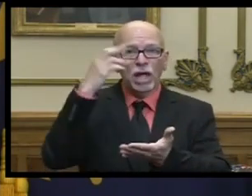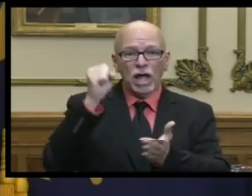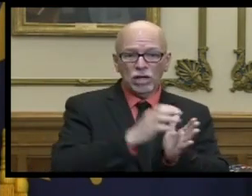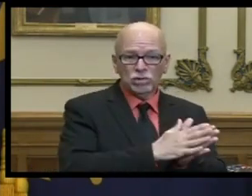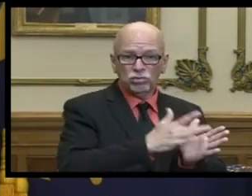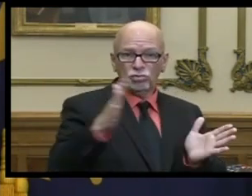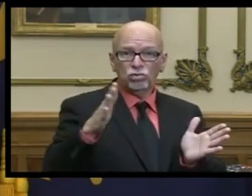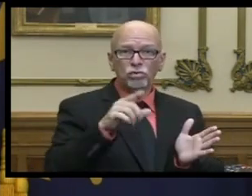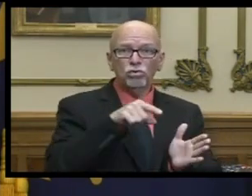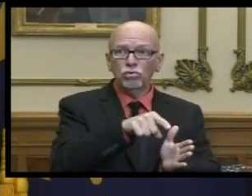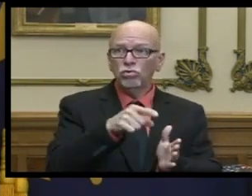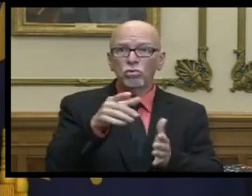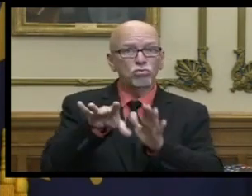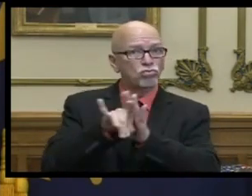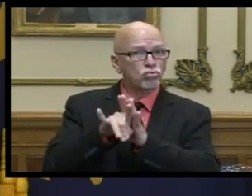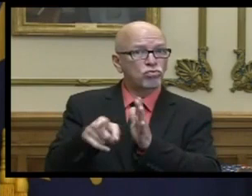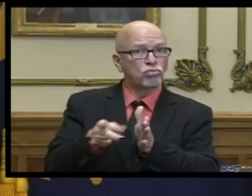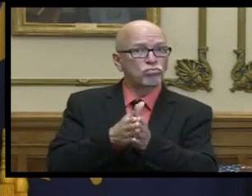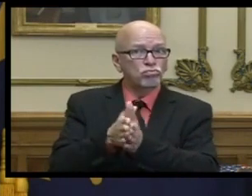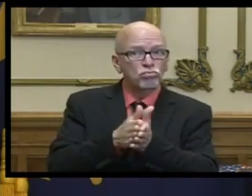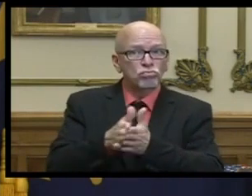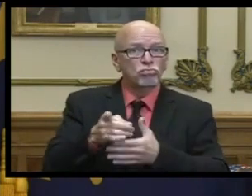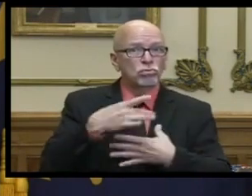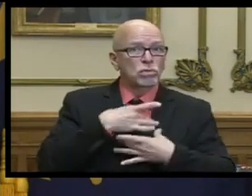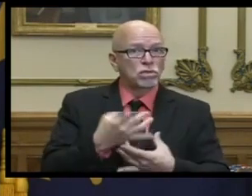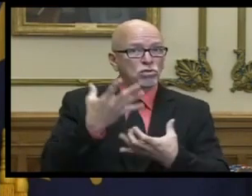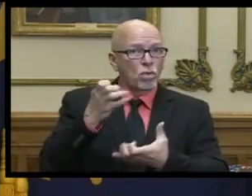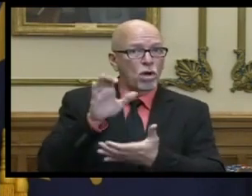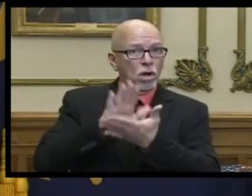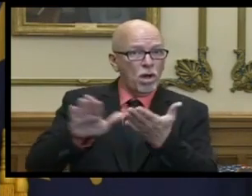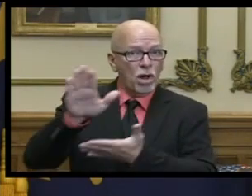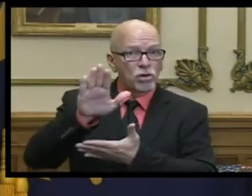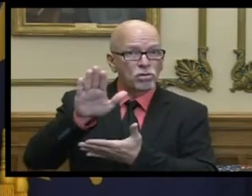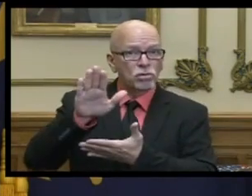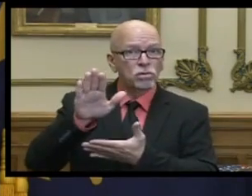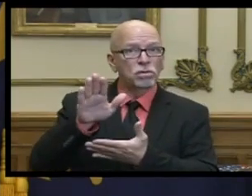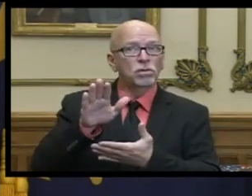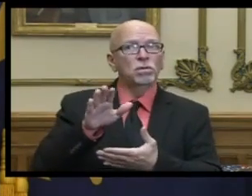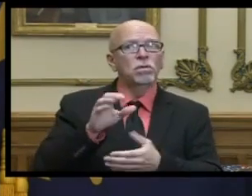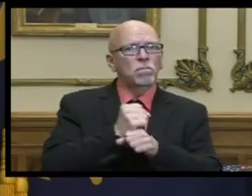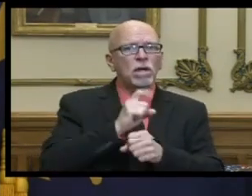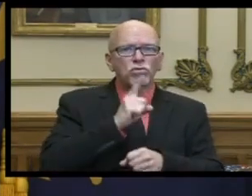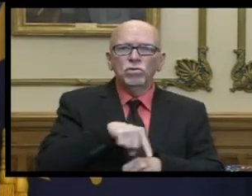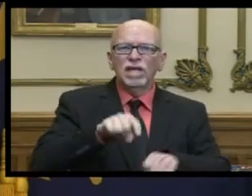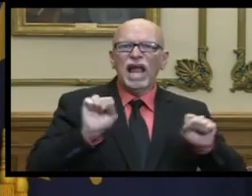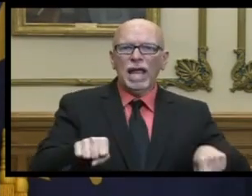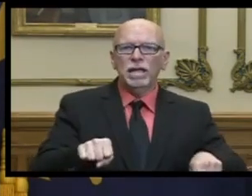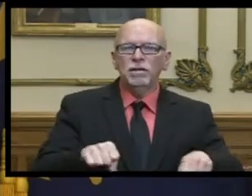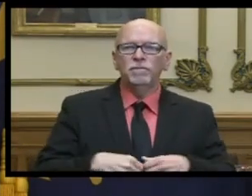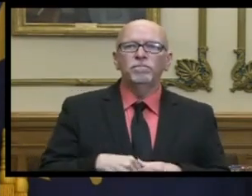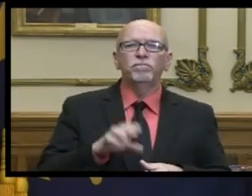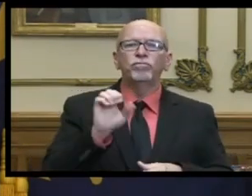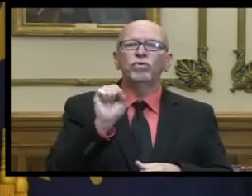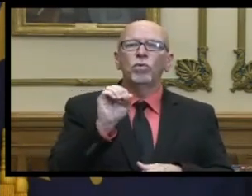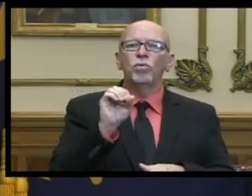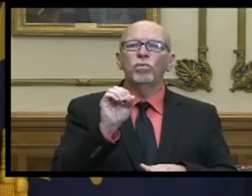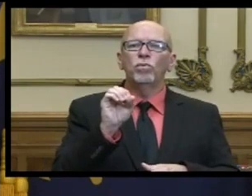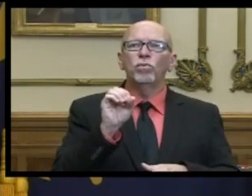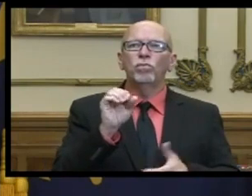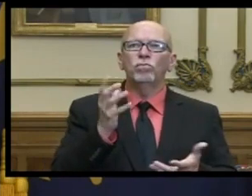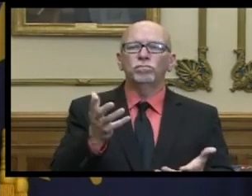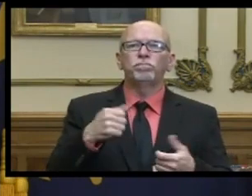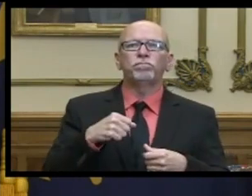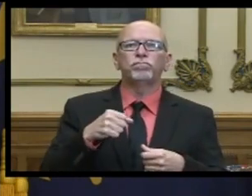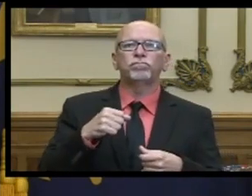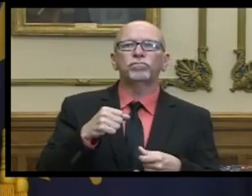choose and they're passionate about um going on to college that they have the ability to do that so um this was